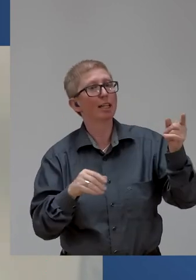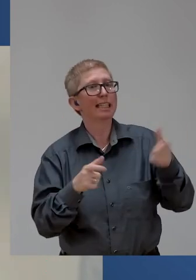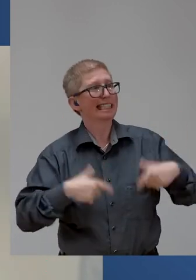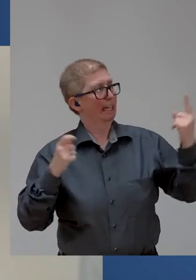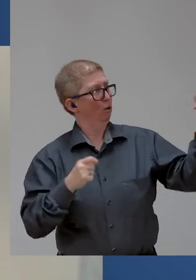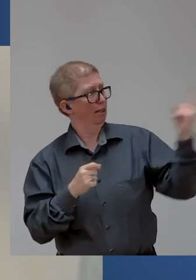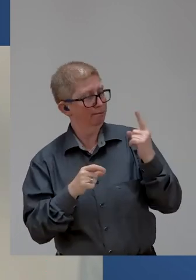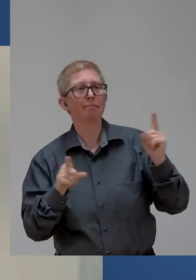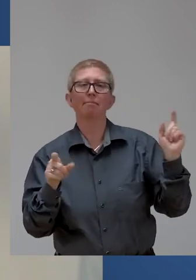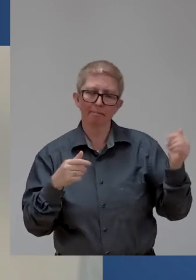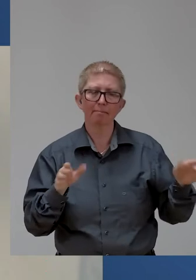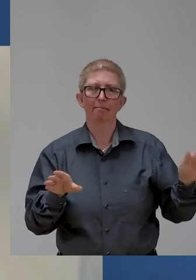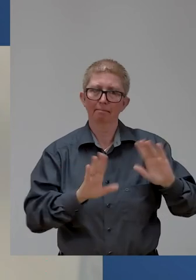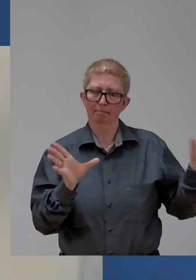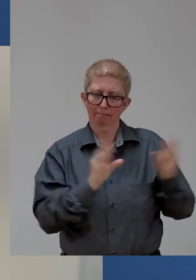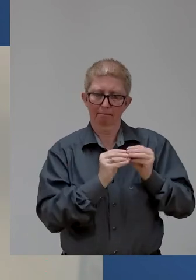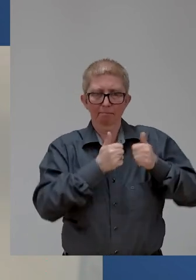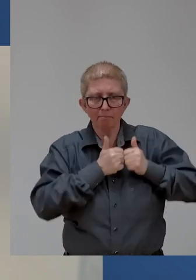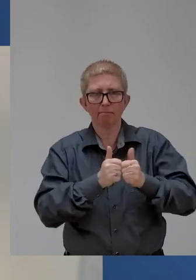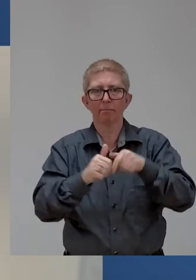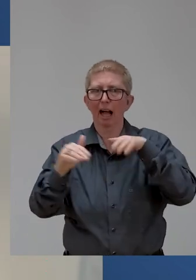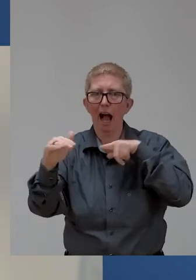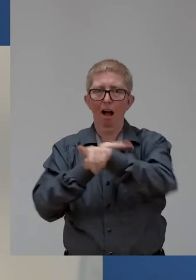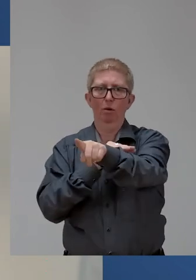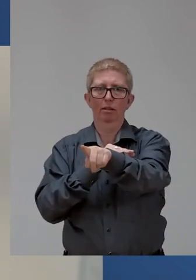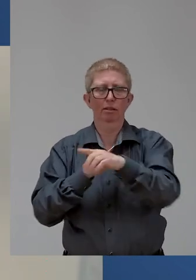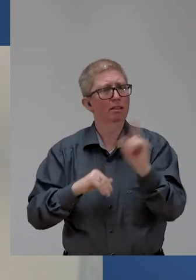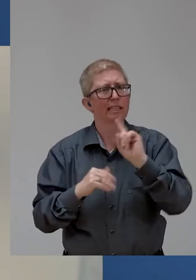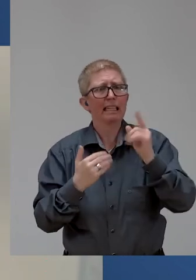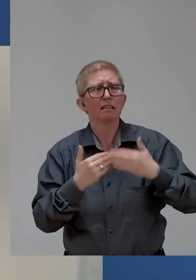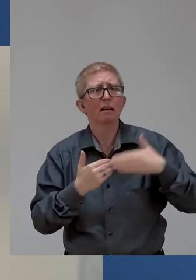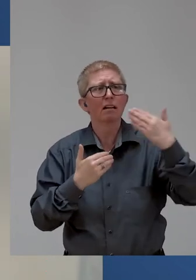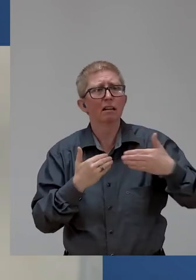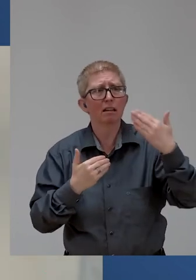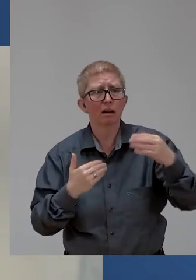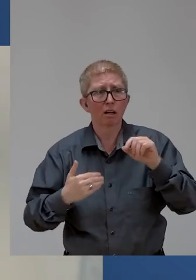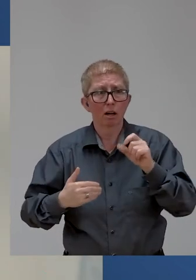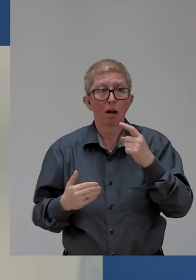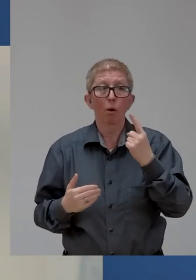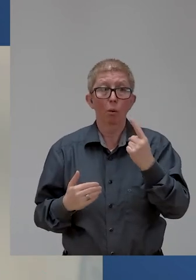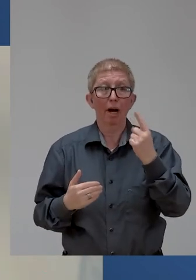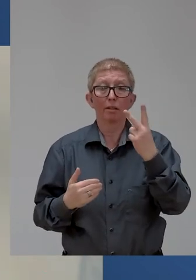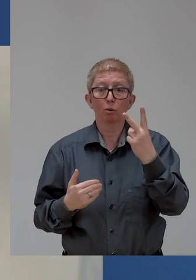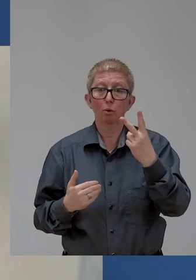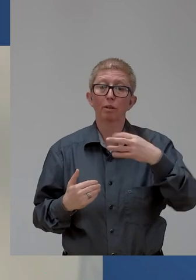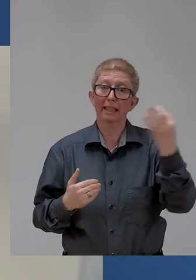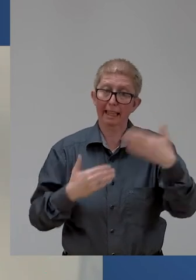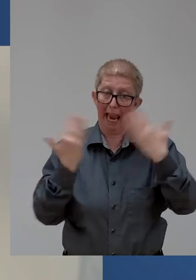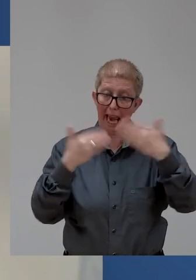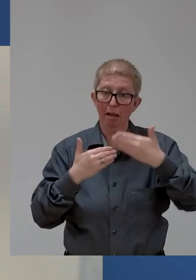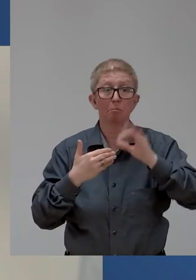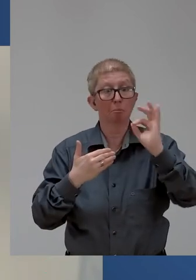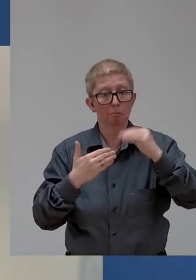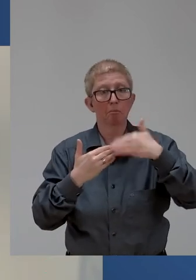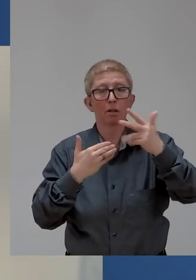After many months, the UN has finally started working on a wider gate that I can exit after hours that'll be right next to the turnstile that my